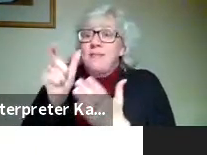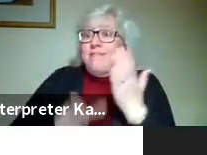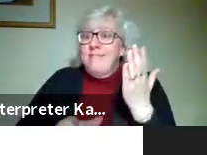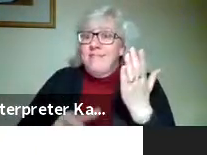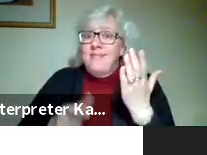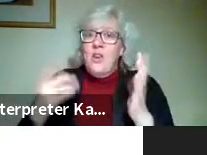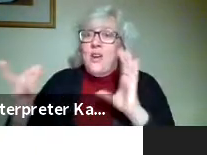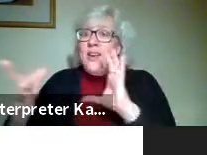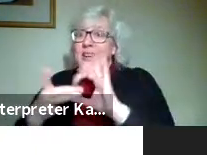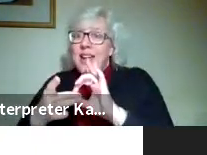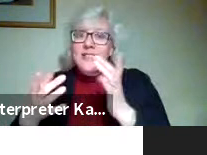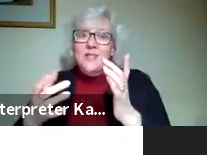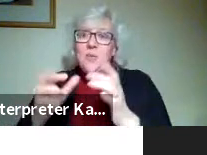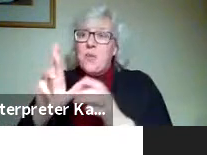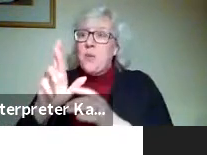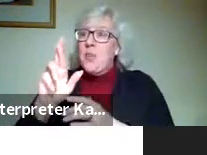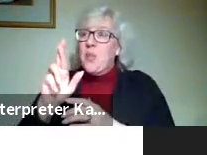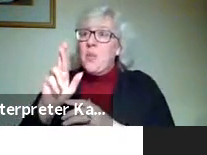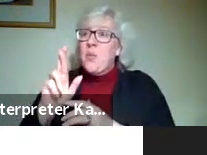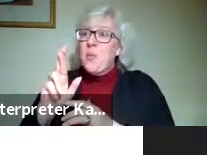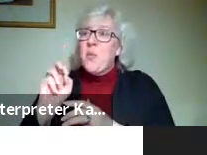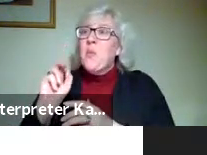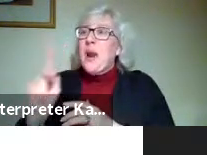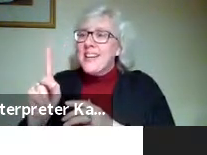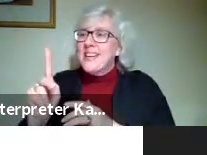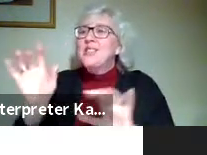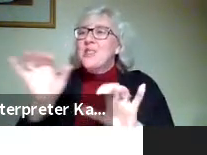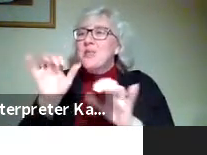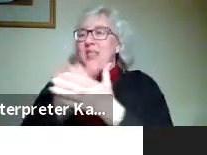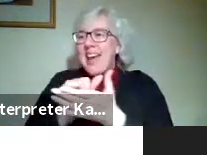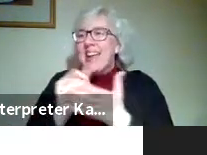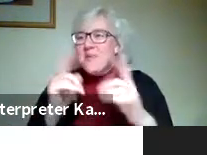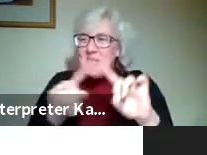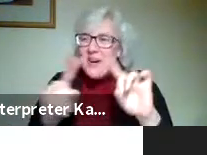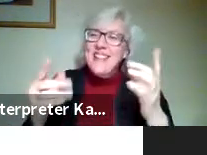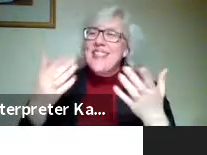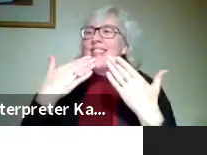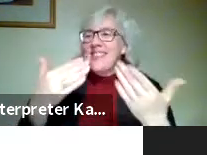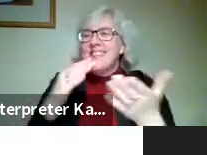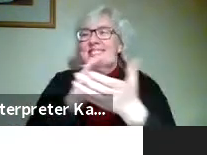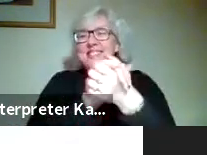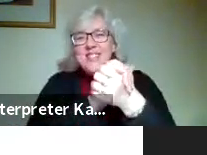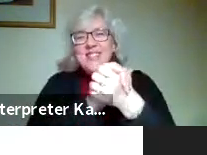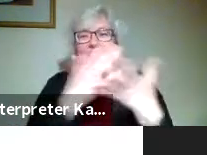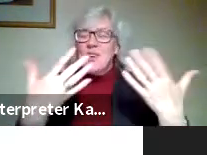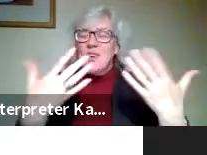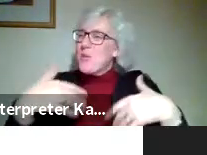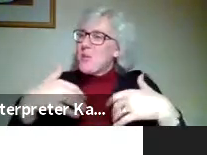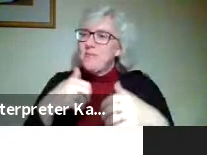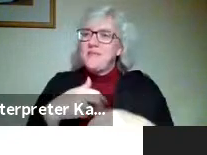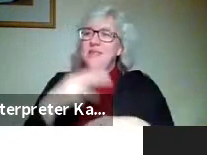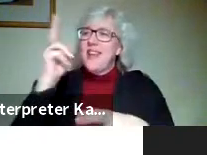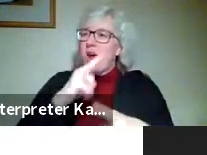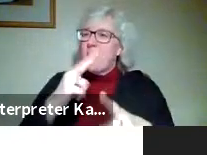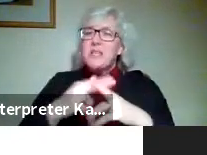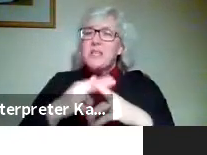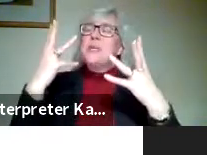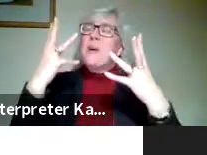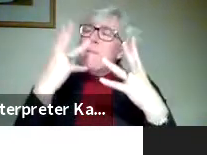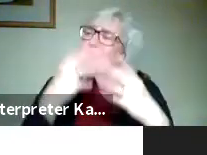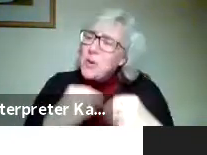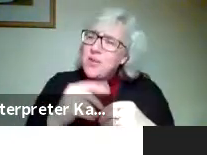connect with Rick, you know, to master that part, too. But congratulations, Chad. Honorable mention. It's a beautiful